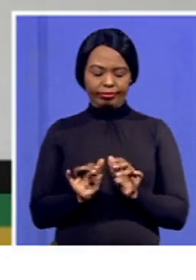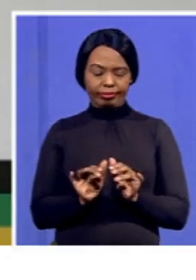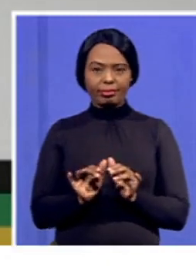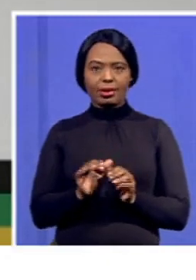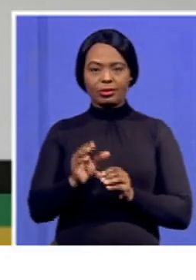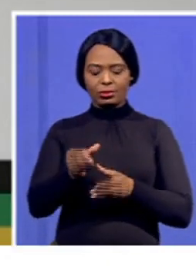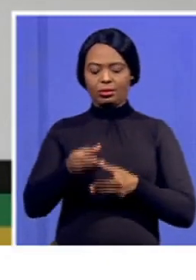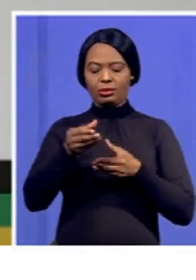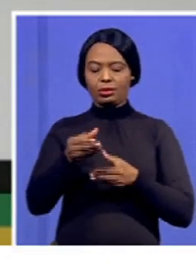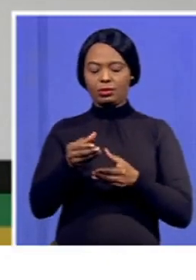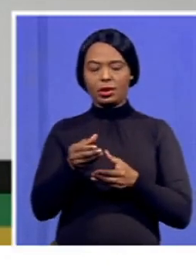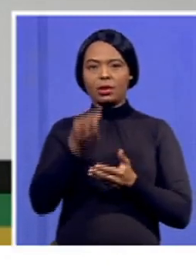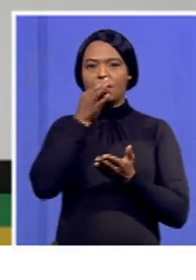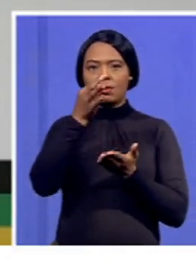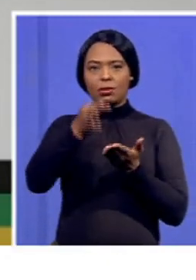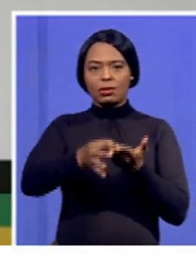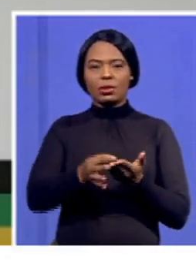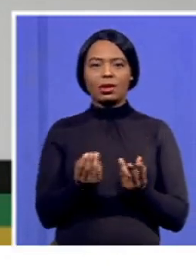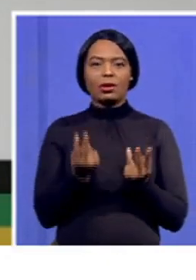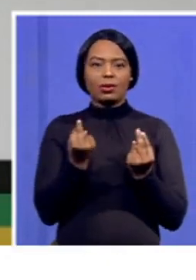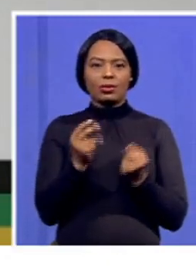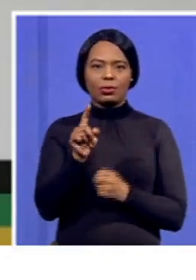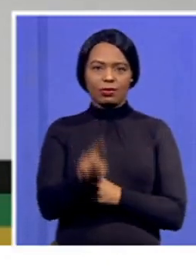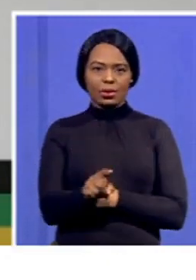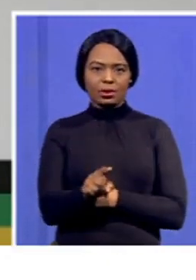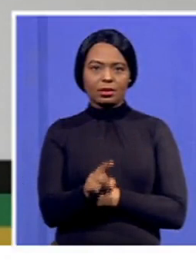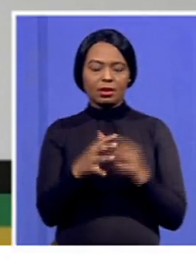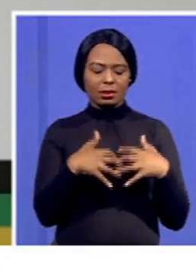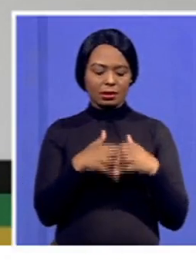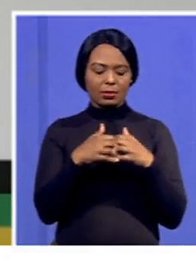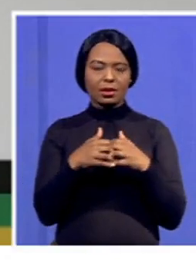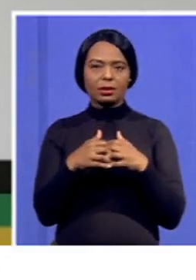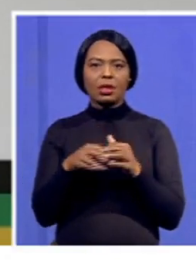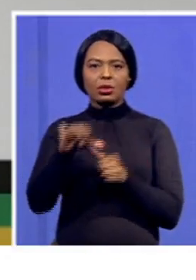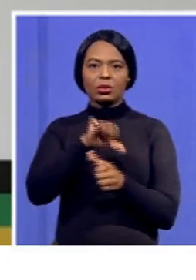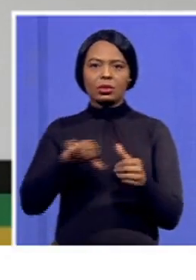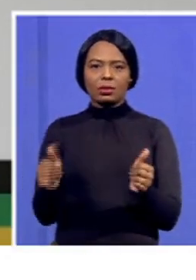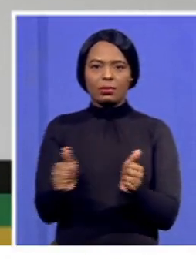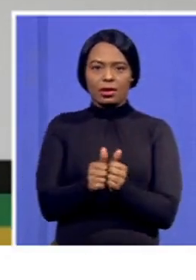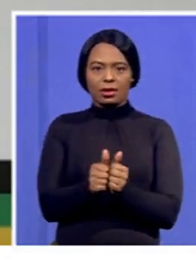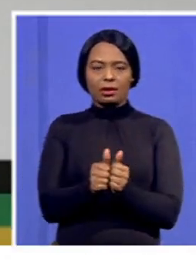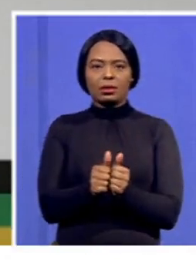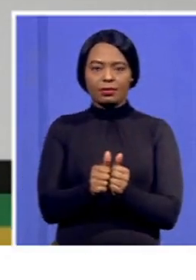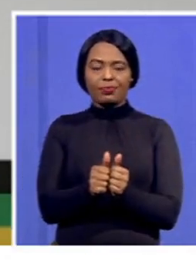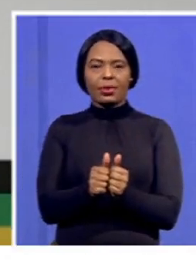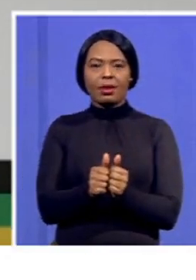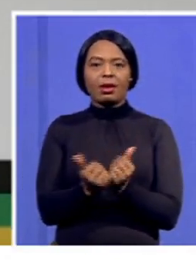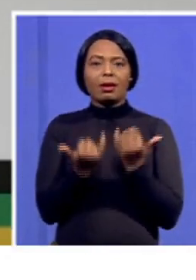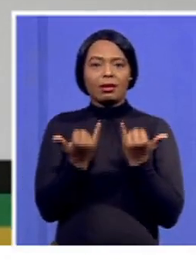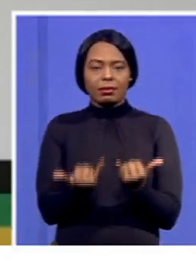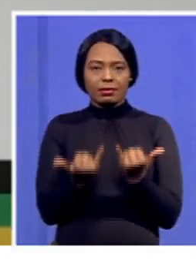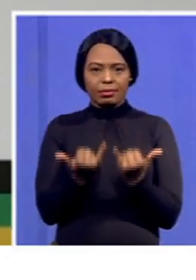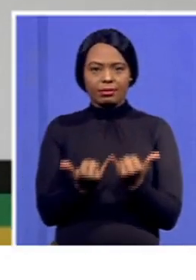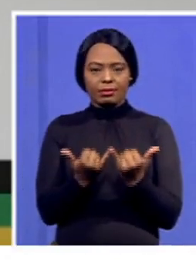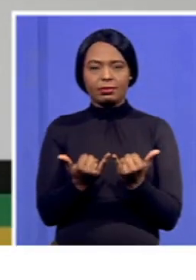need for new proposals should be built on foundations established among social partners. Now, we're taking this approach of